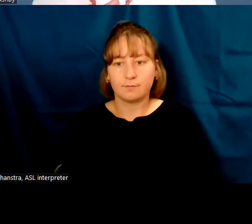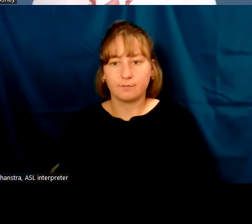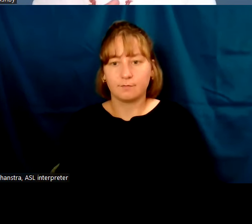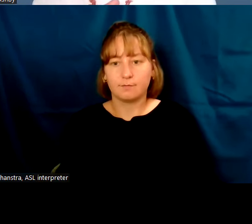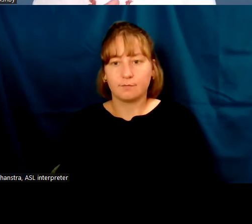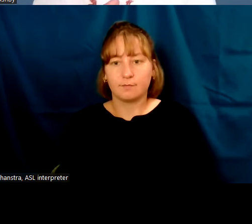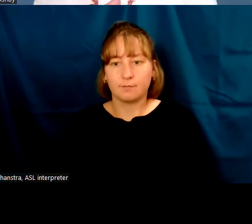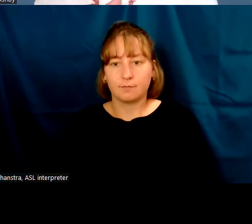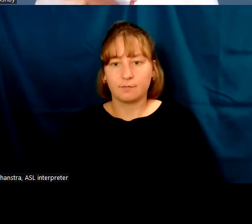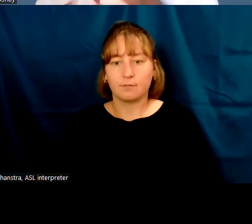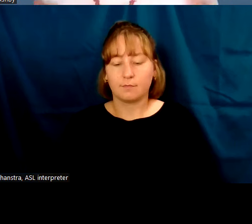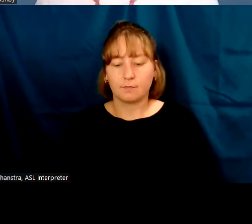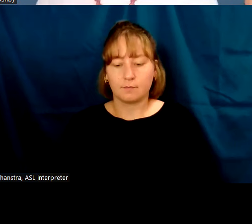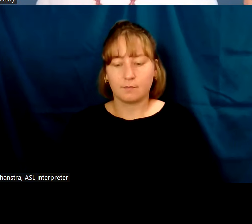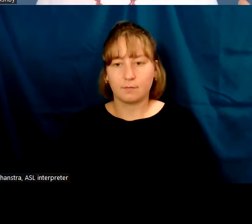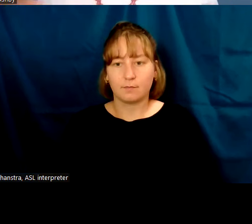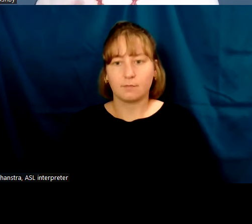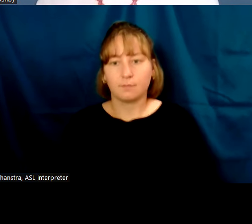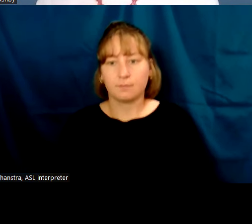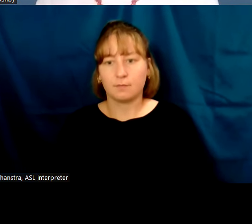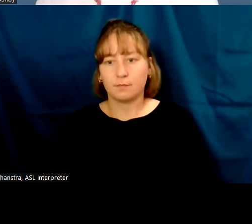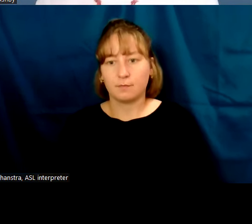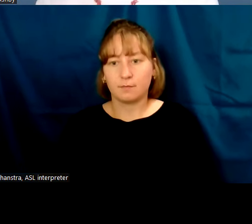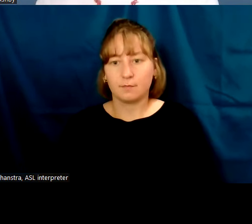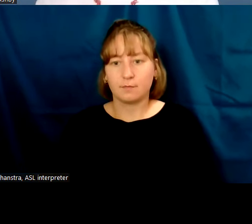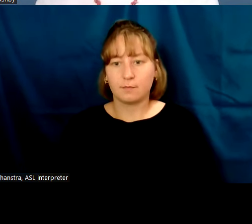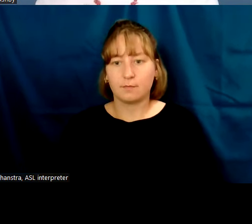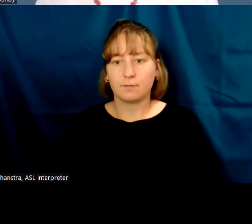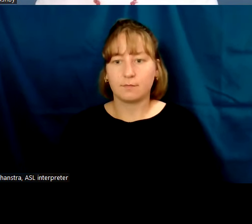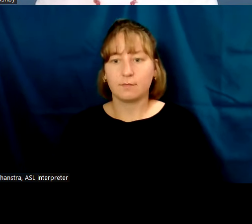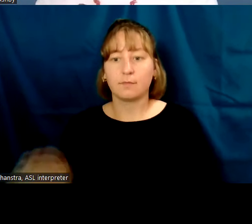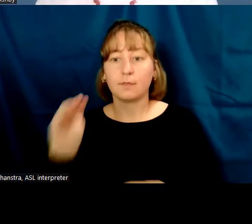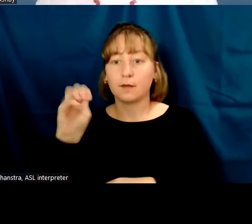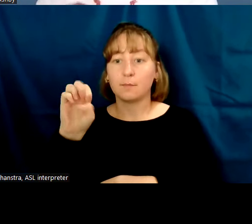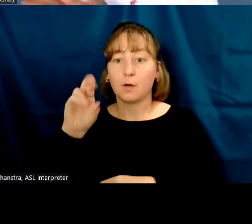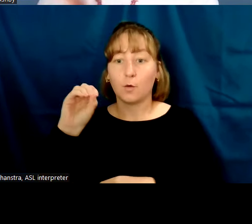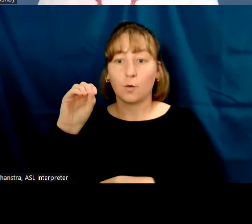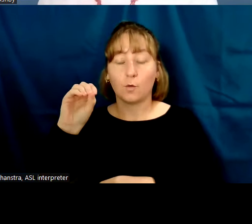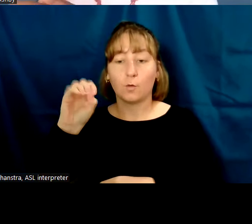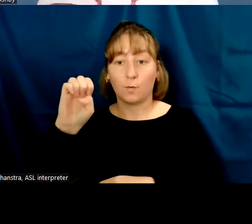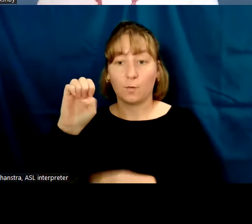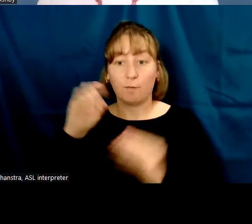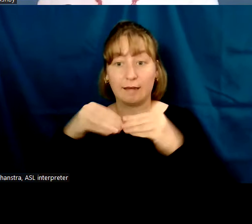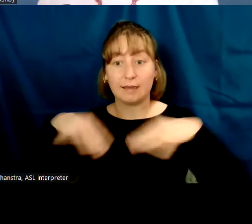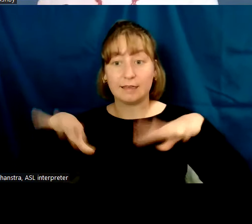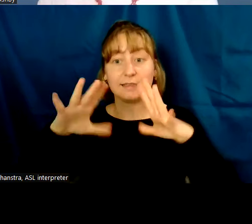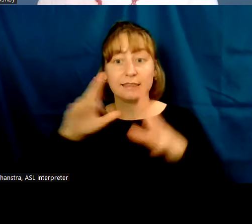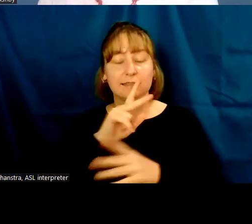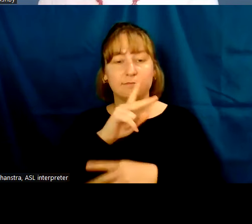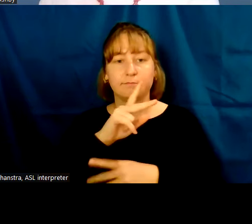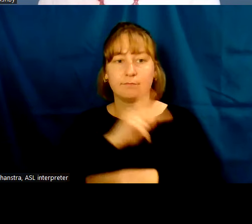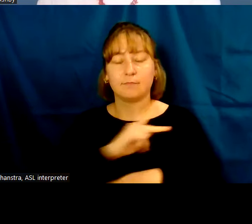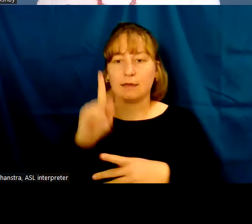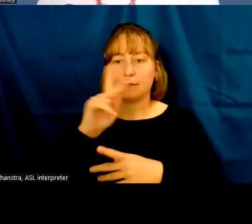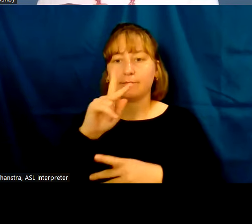exist? It lasts for about 600 years and is contemporary, as John mentioned in the